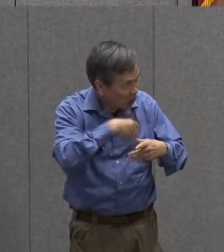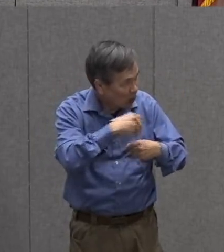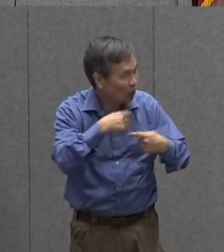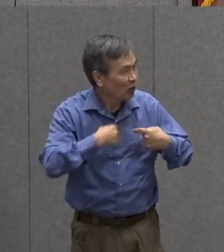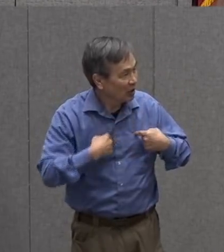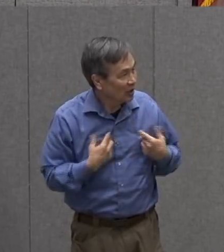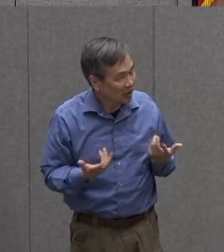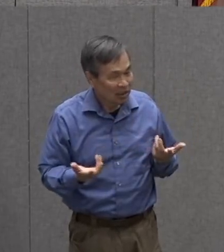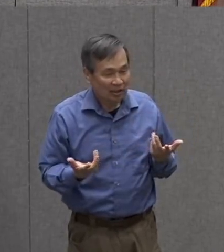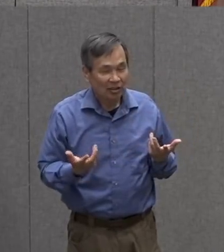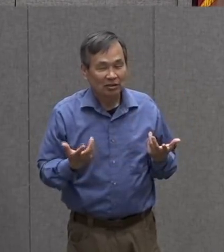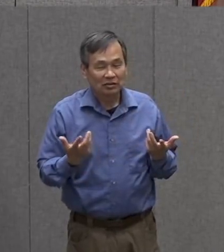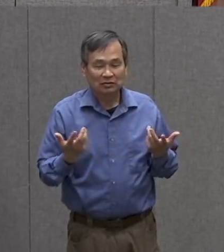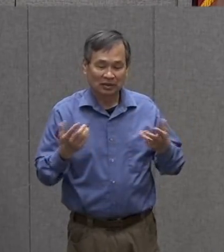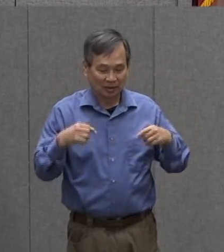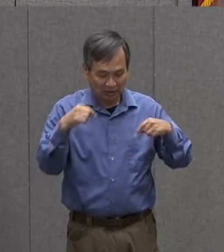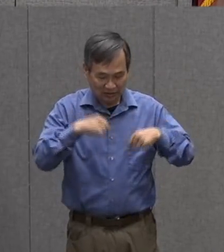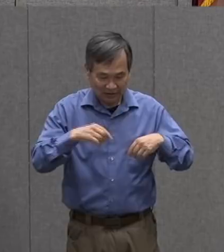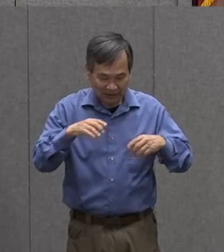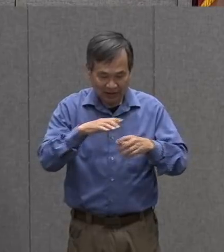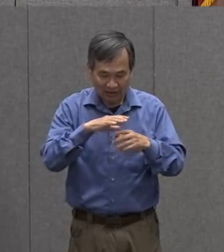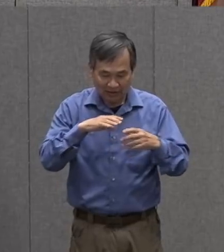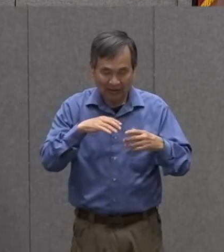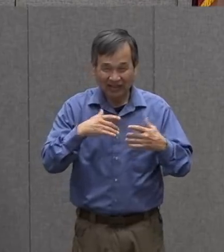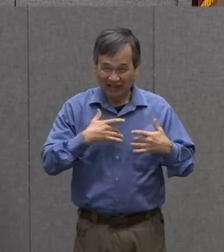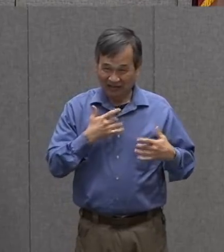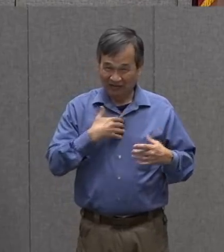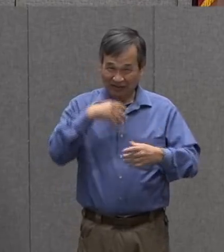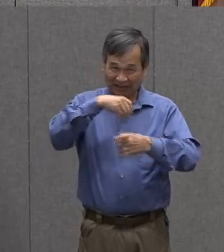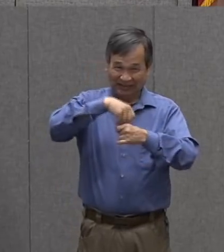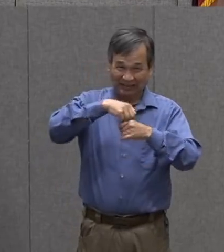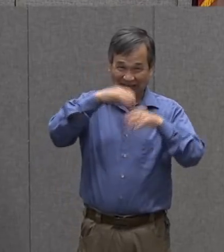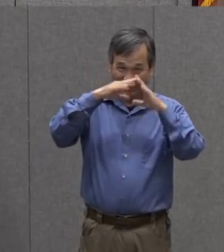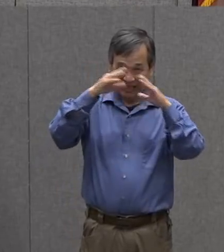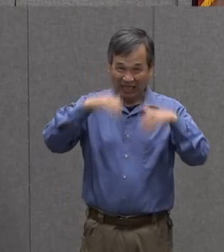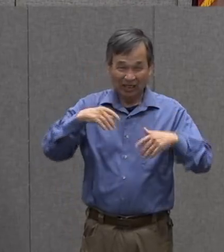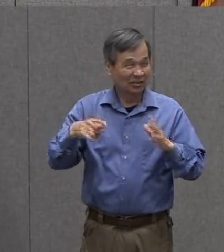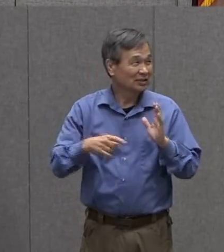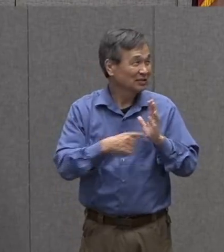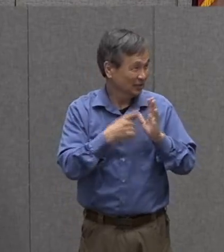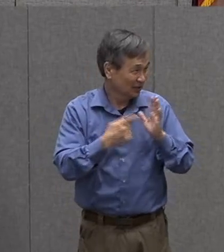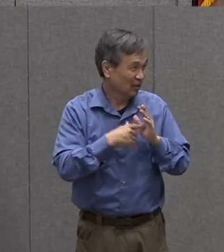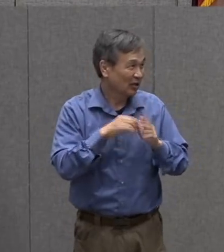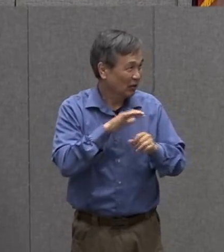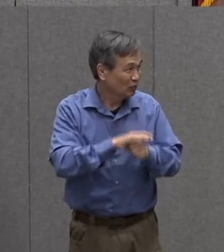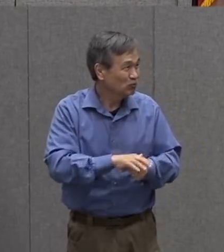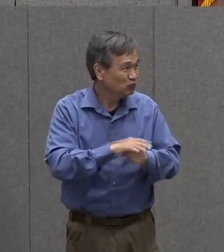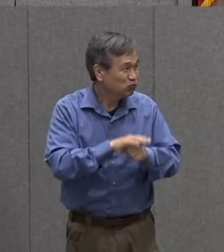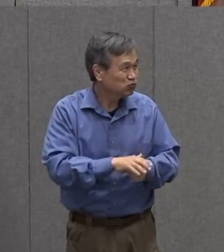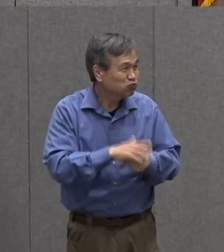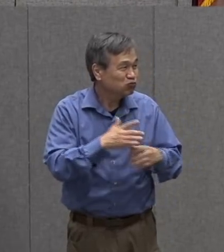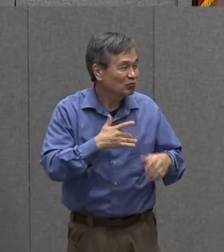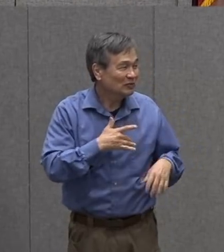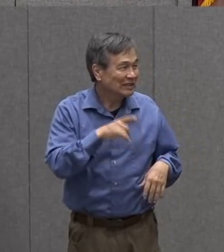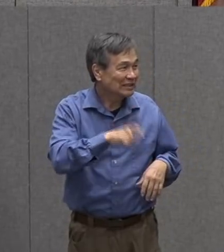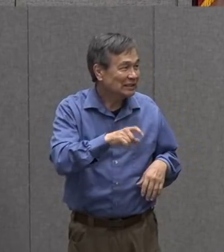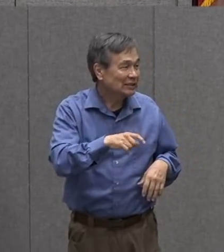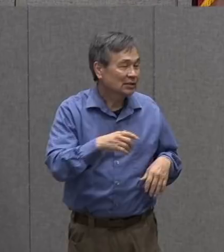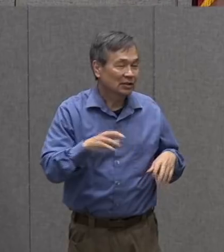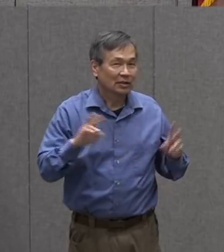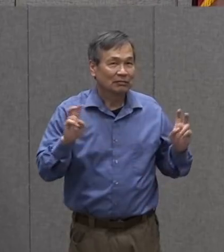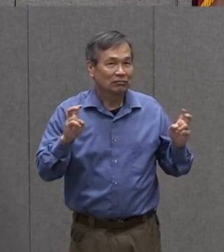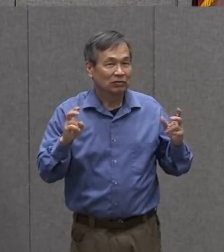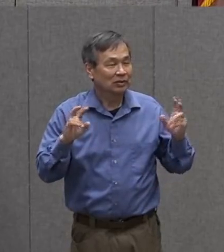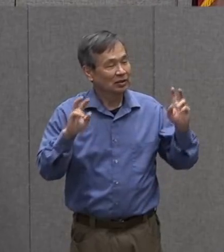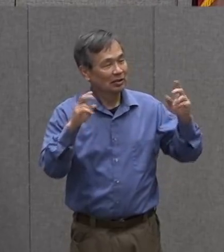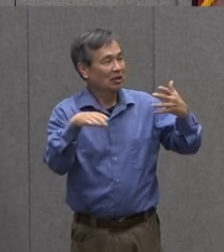when I take a break from it seems stressful in my house sometimes it does and I just need a